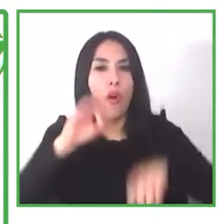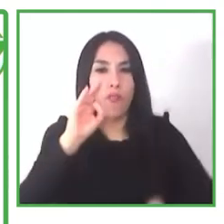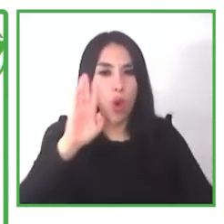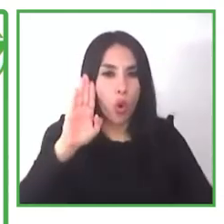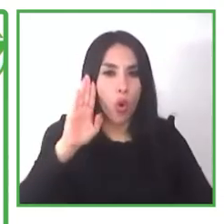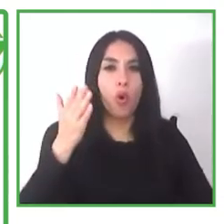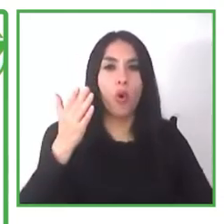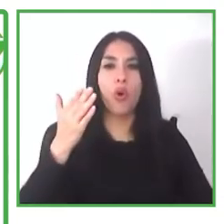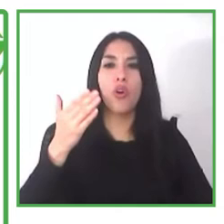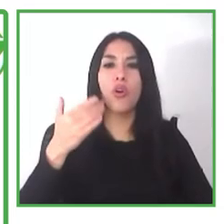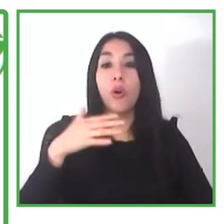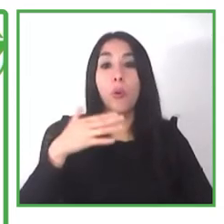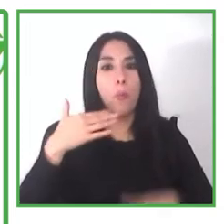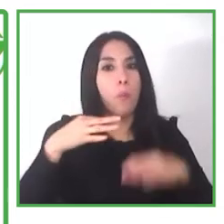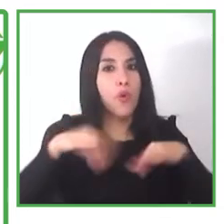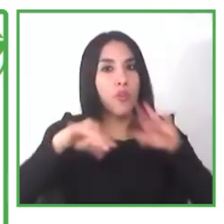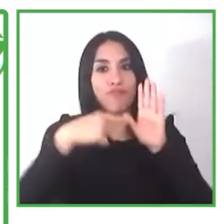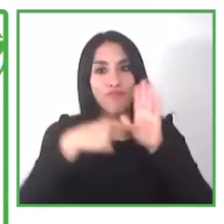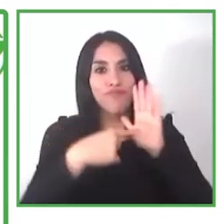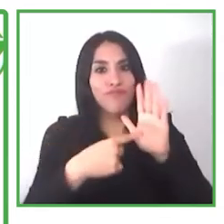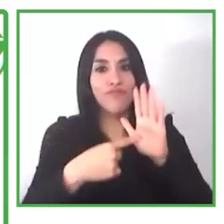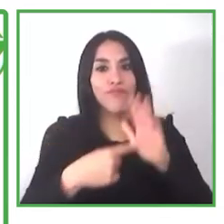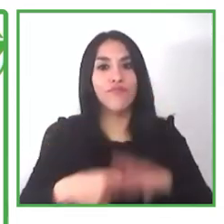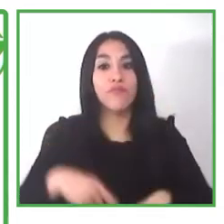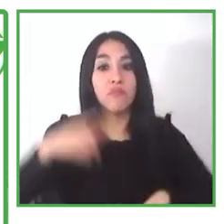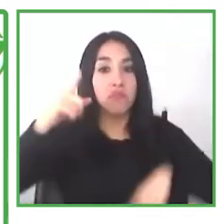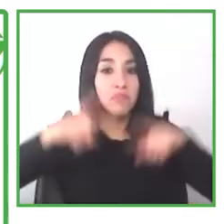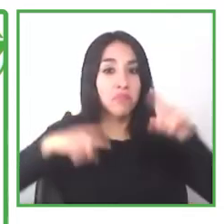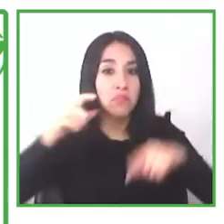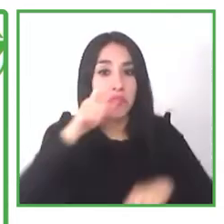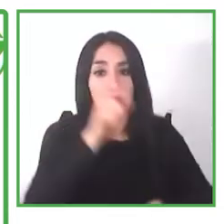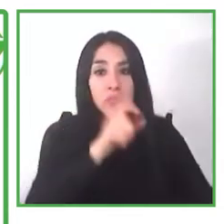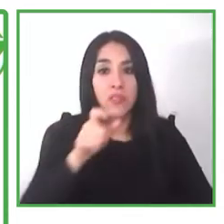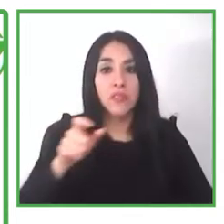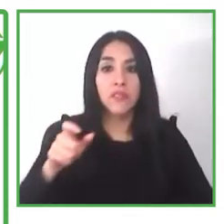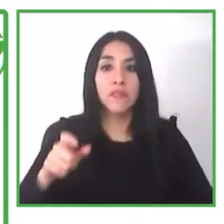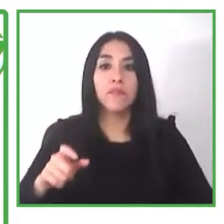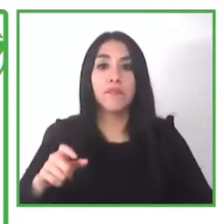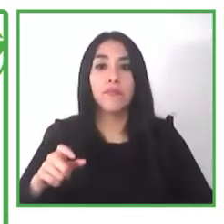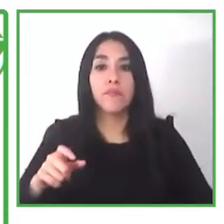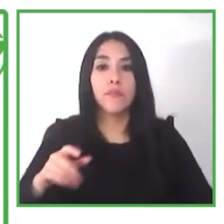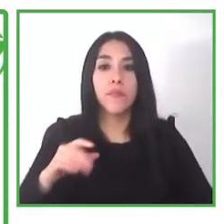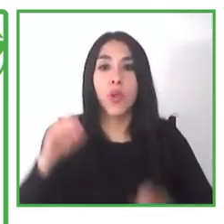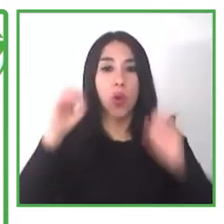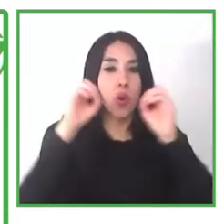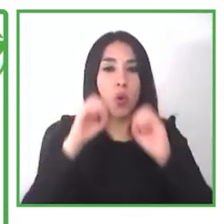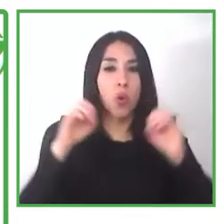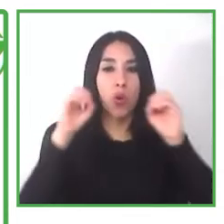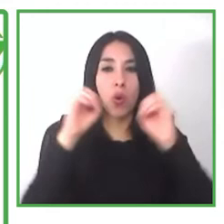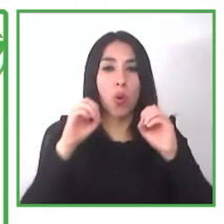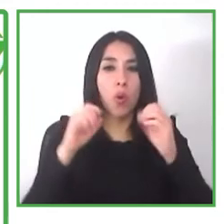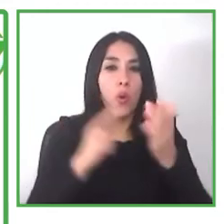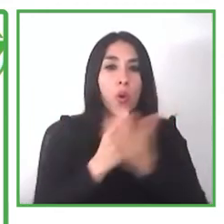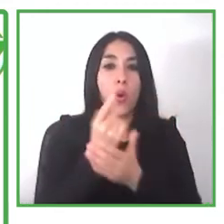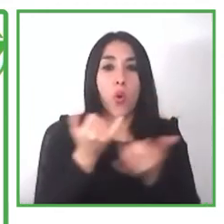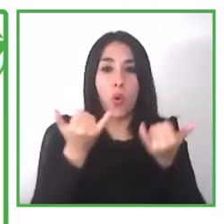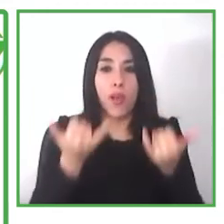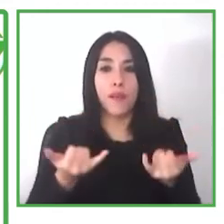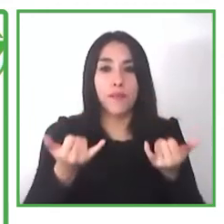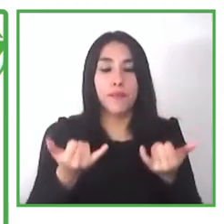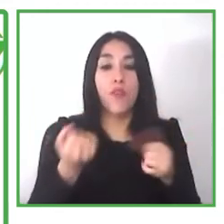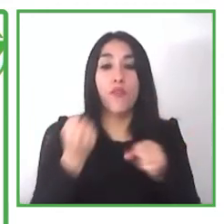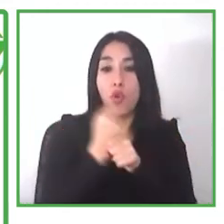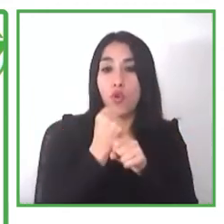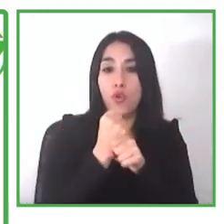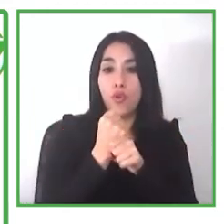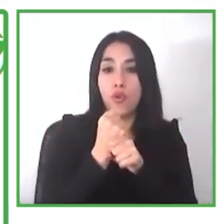the chance yet to get employed in the open market we have the feeling that they still need to improve their skills